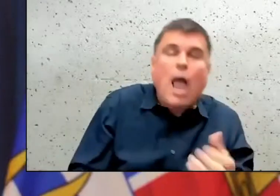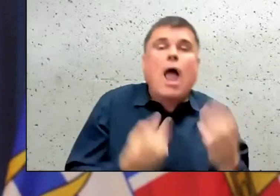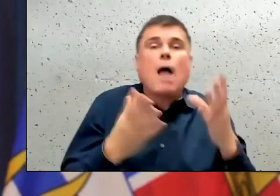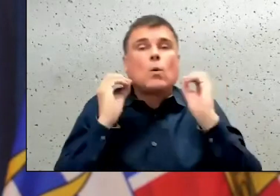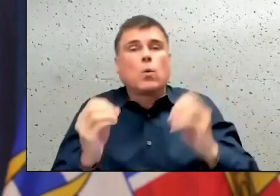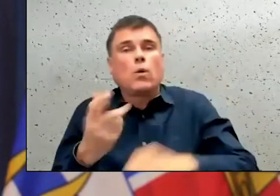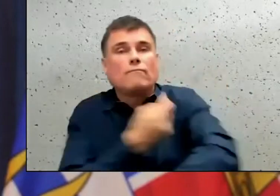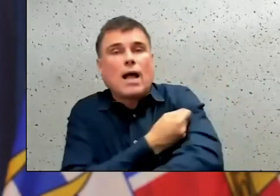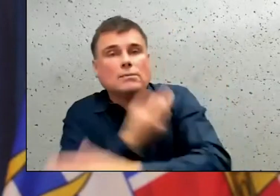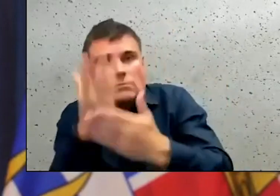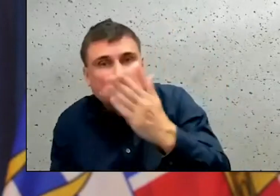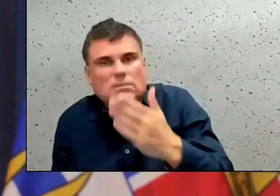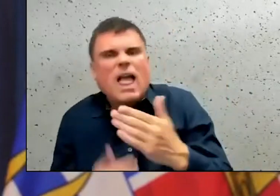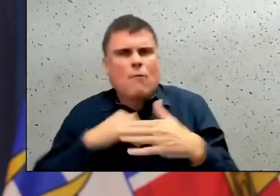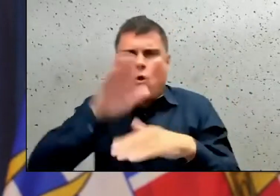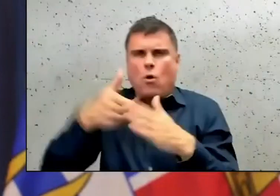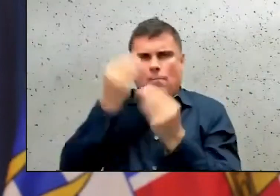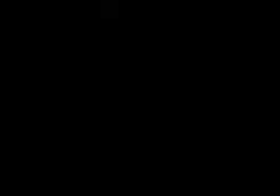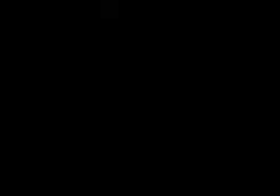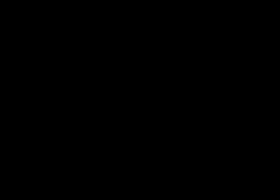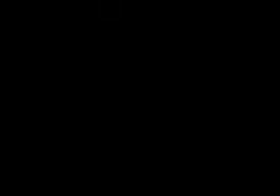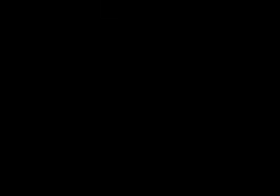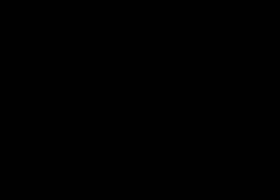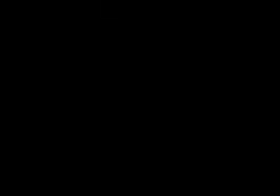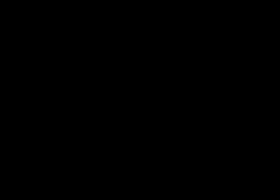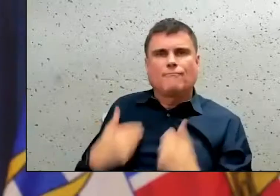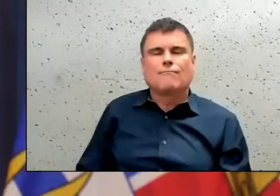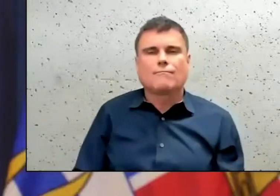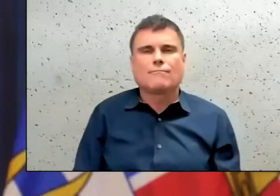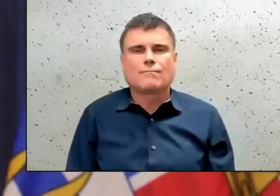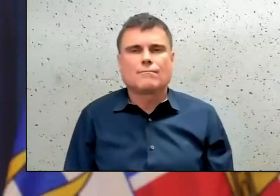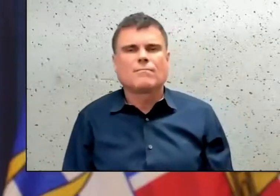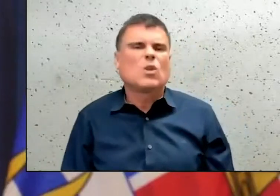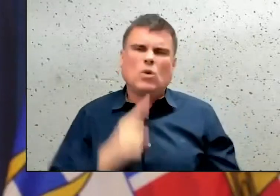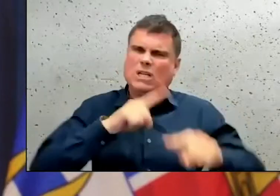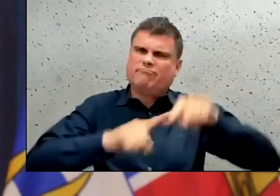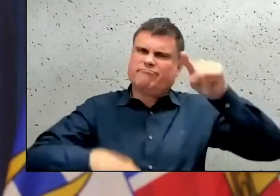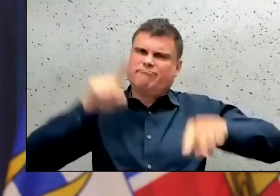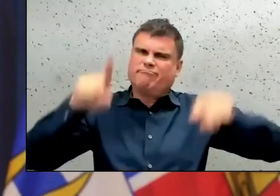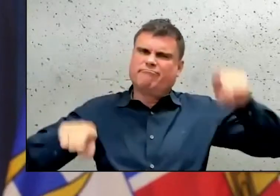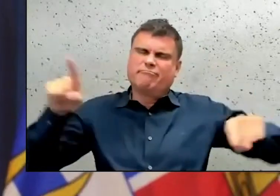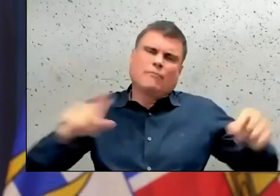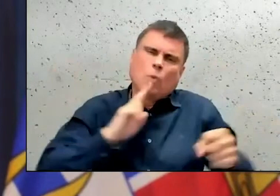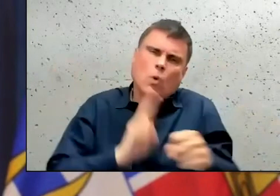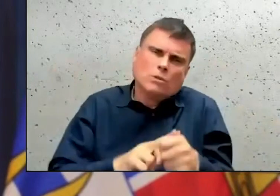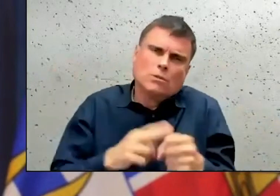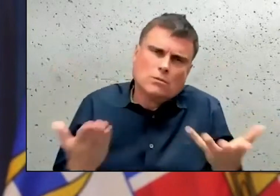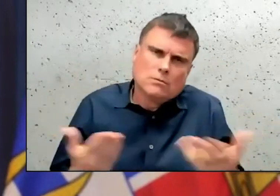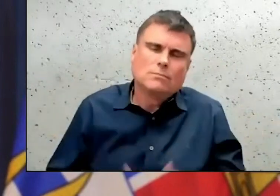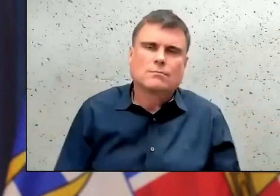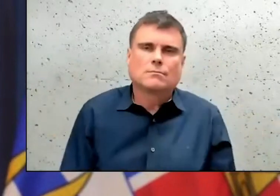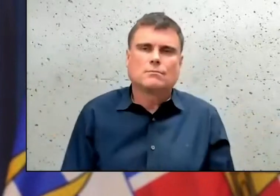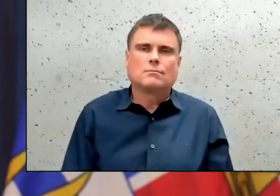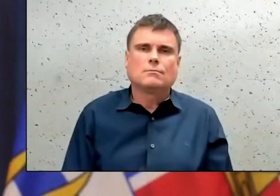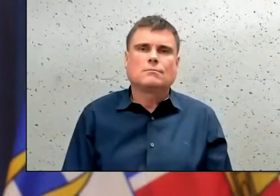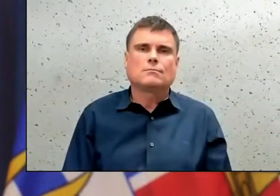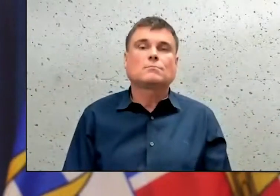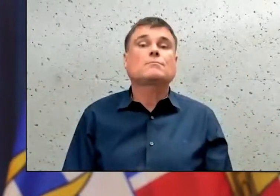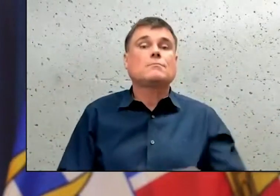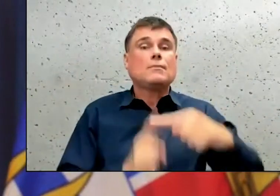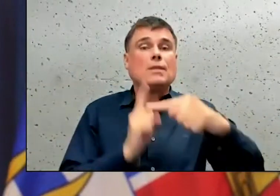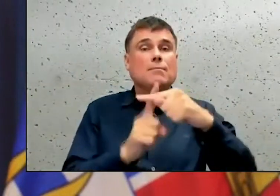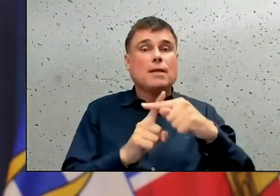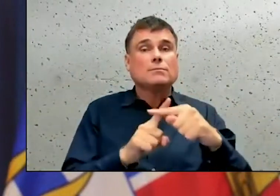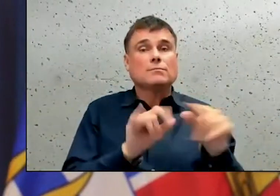And it varies. It reflects, of course, being in long-term care homes where we see that the virus can spread